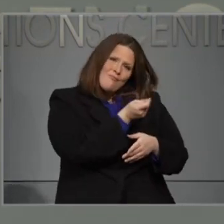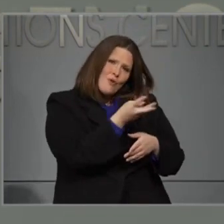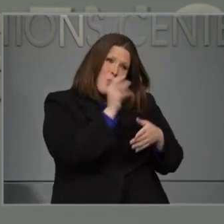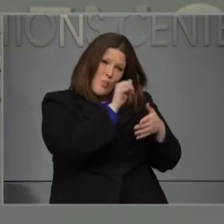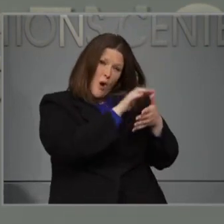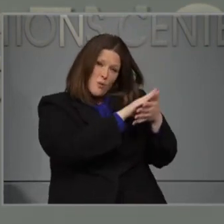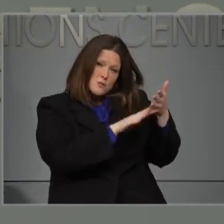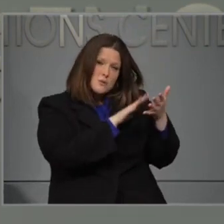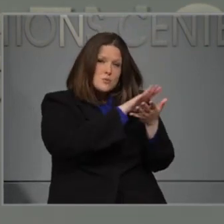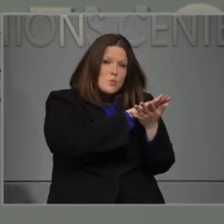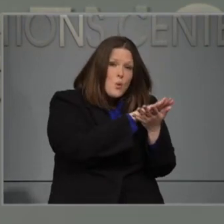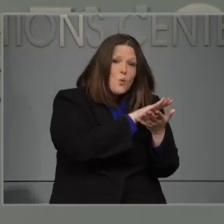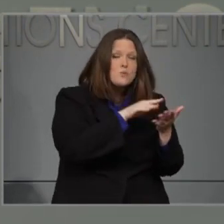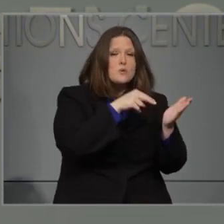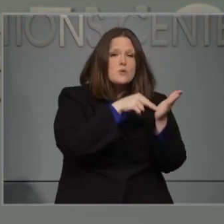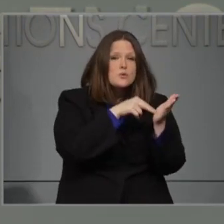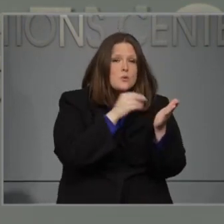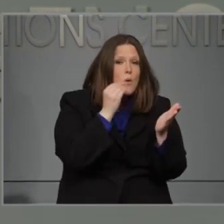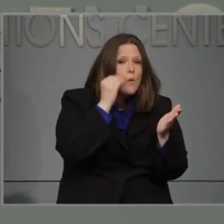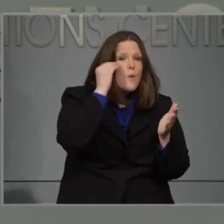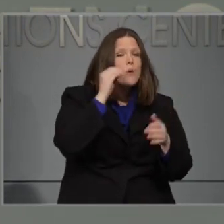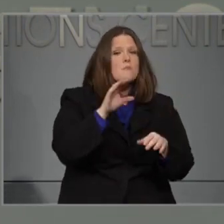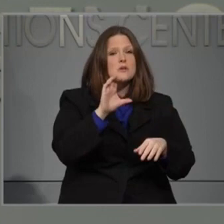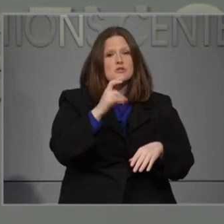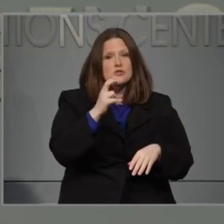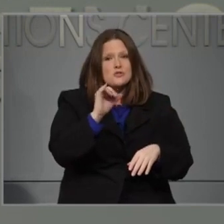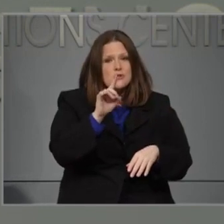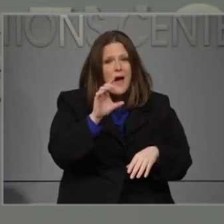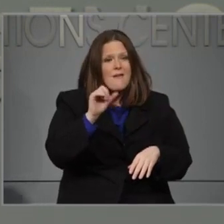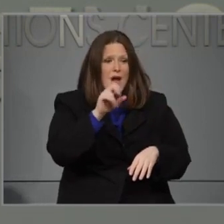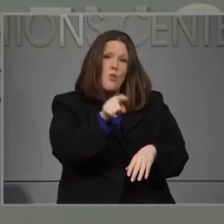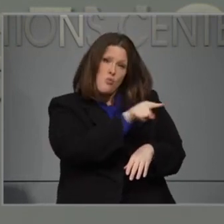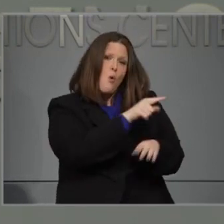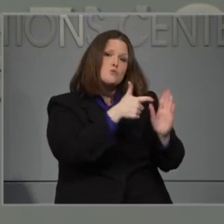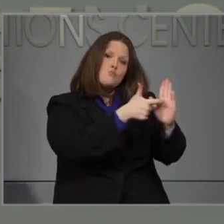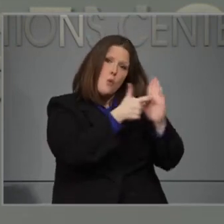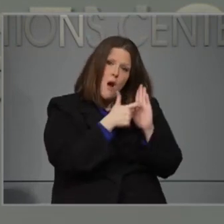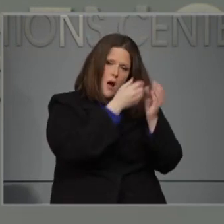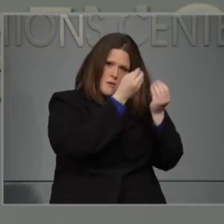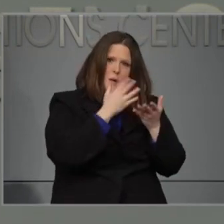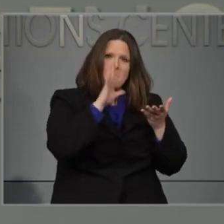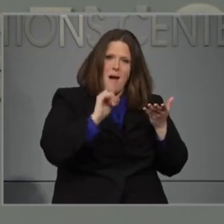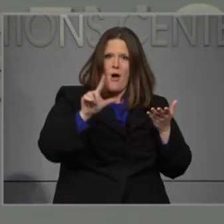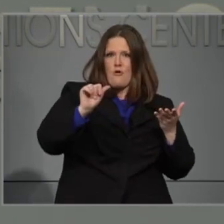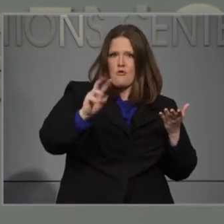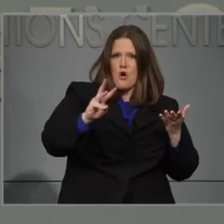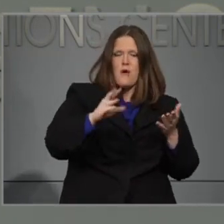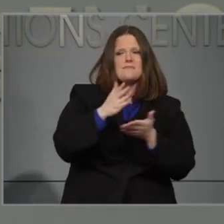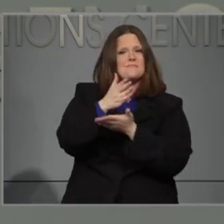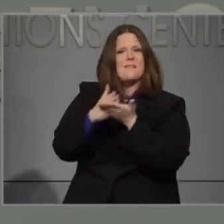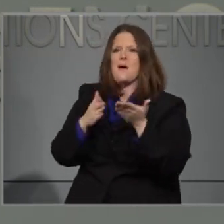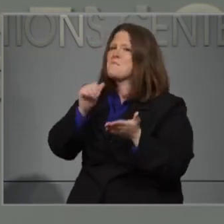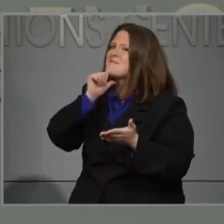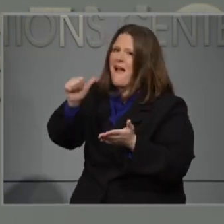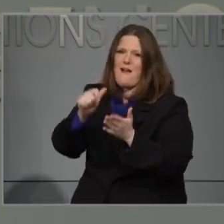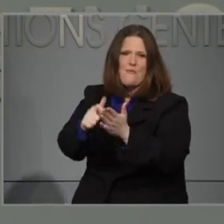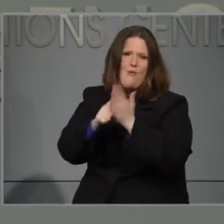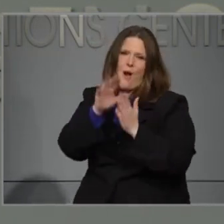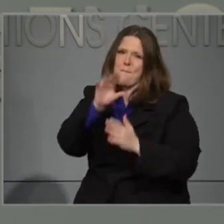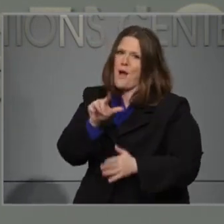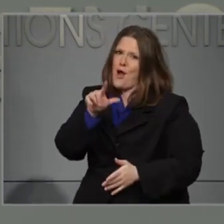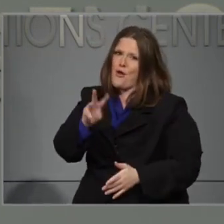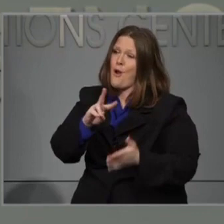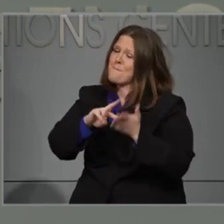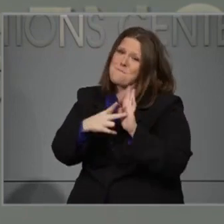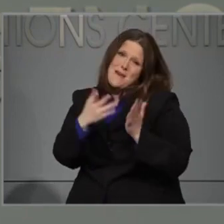mentioned, congregate living settings, child care, and others that are required to report to us. So we often will do the detective work or